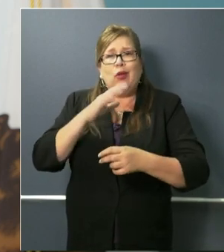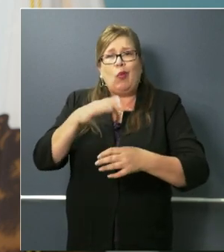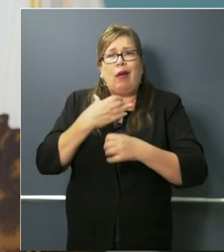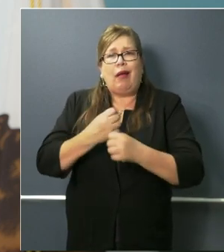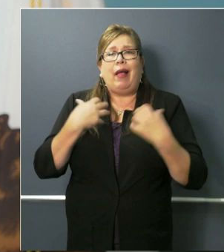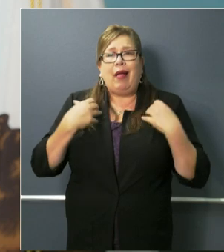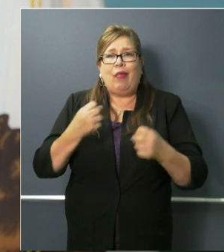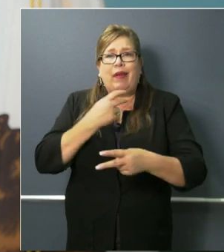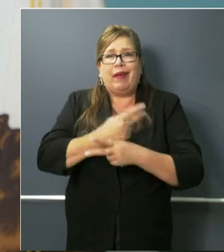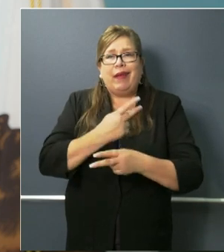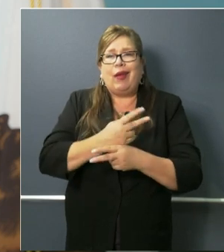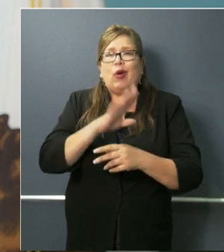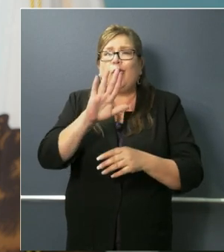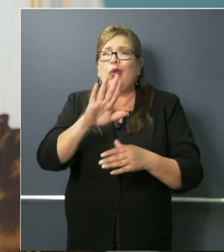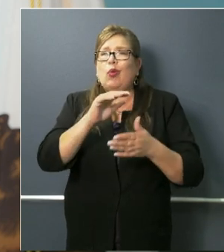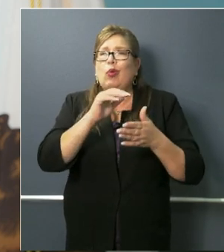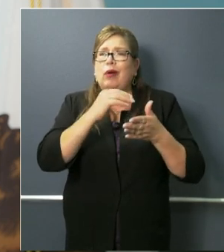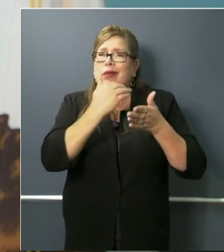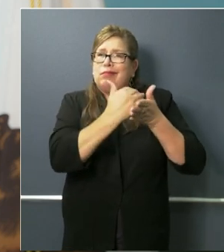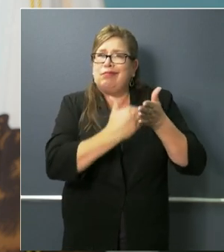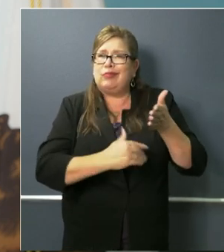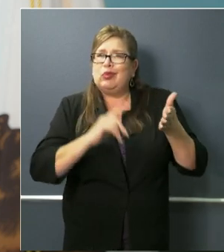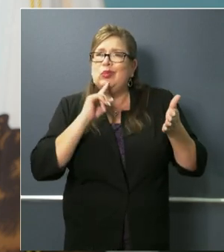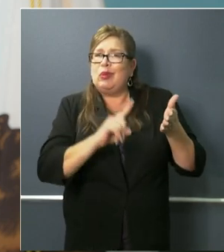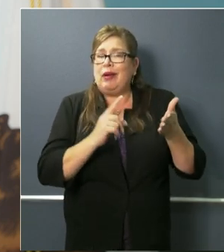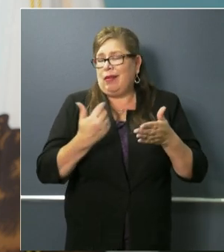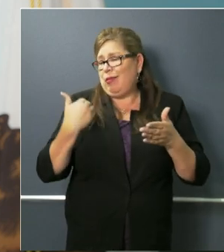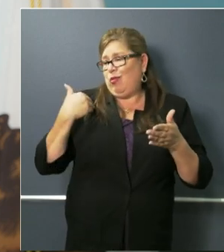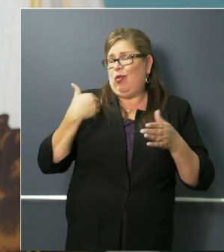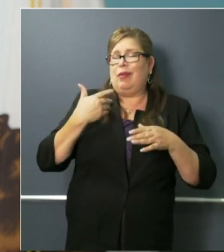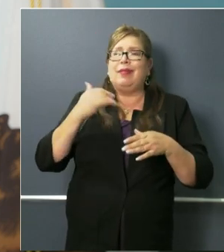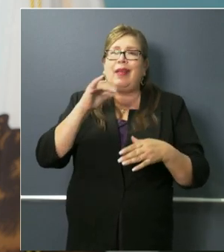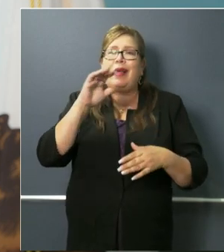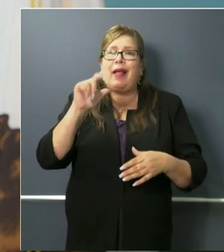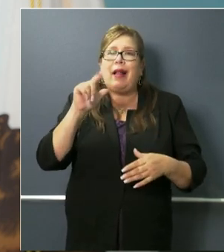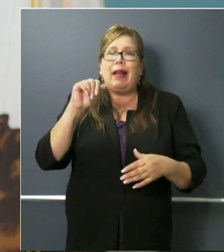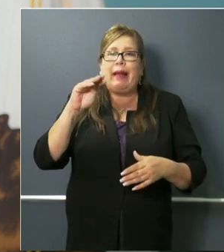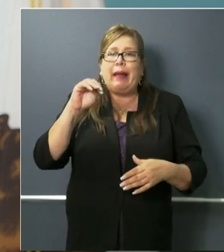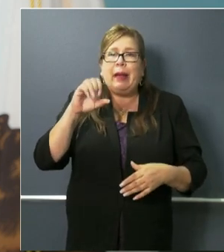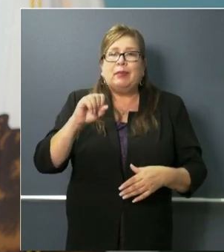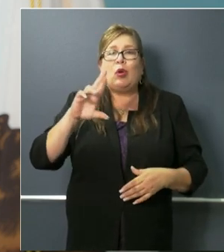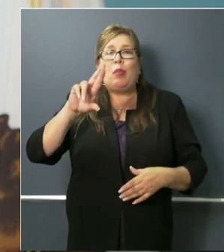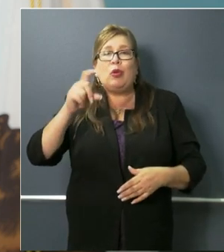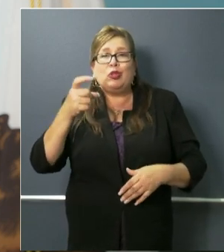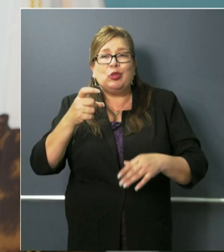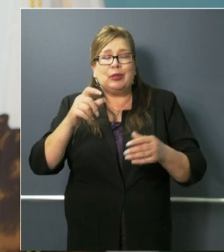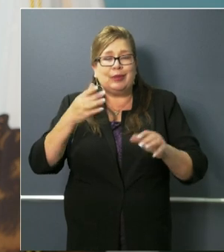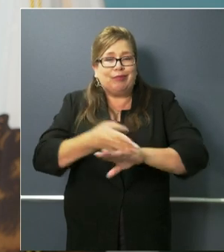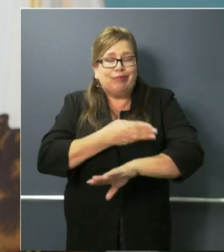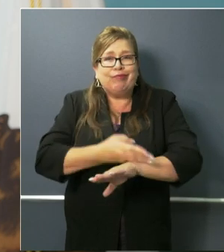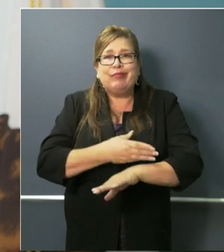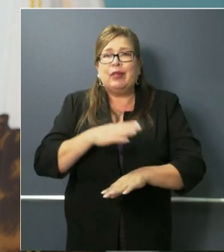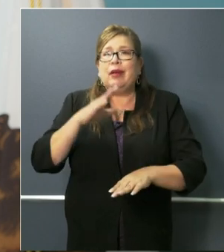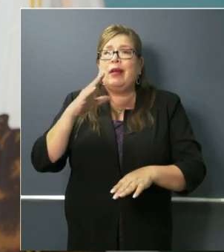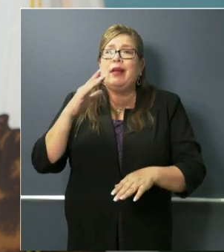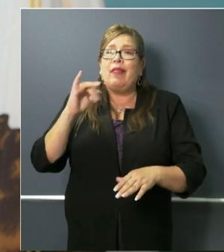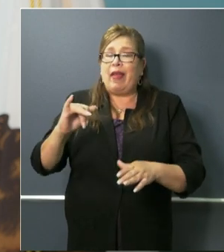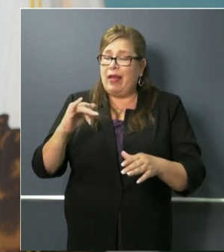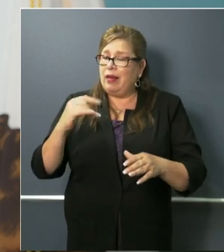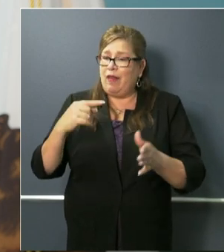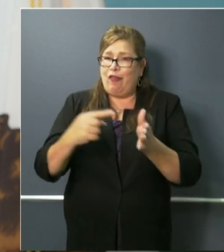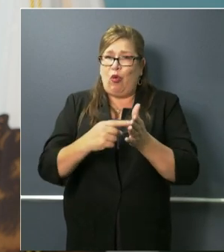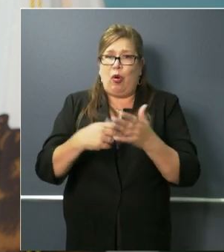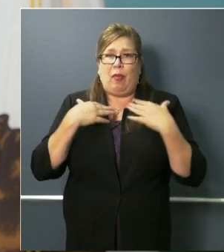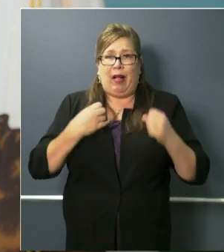things like cal aim and your prescription drug overhaul and even your health care affordability office i mean do those fit